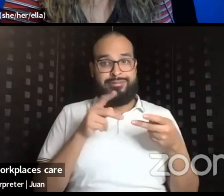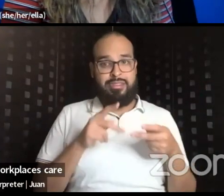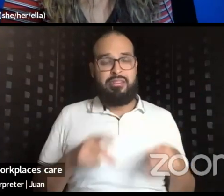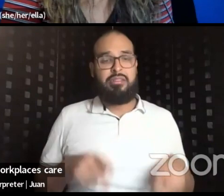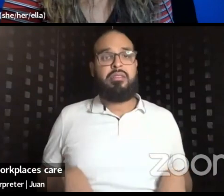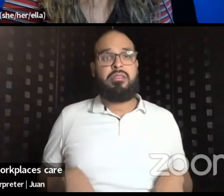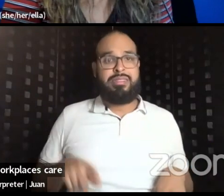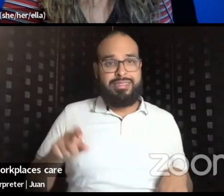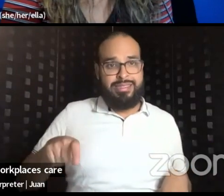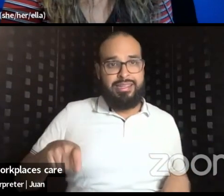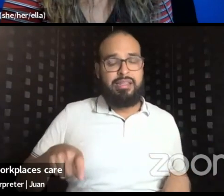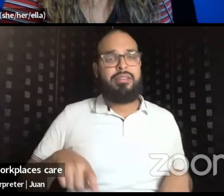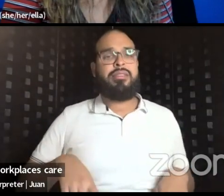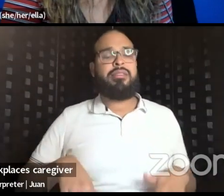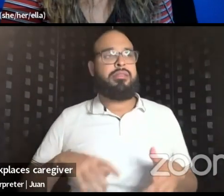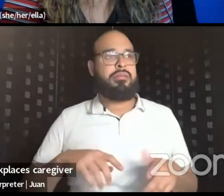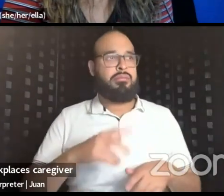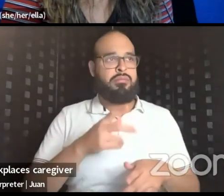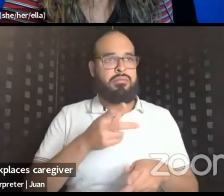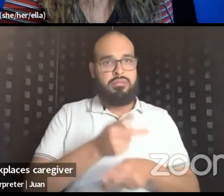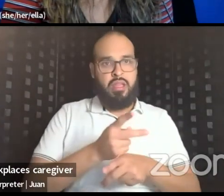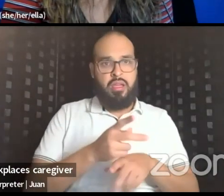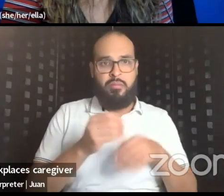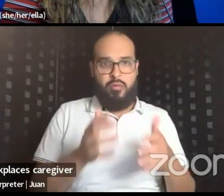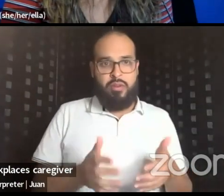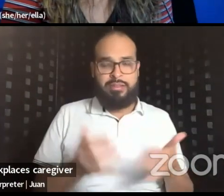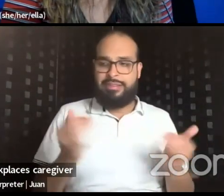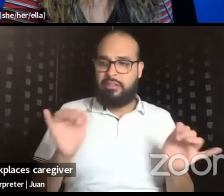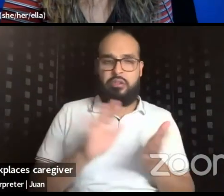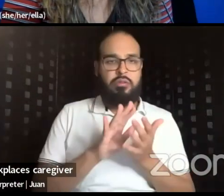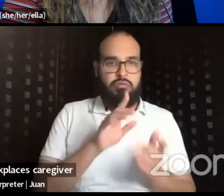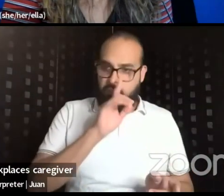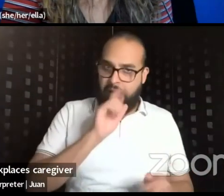and needs, um, are still a central reality.